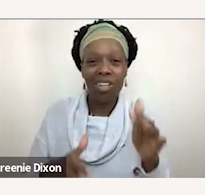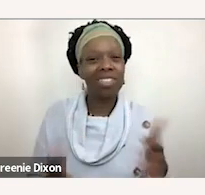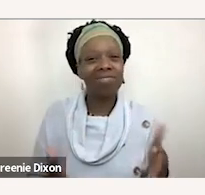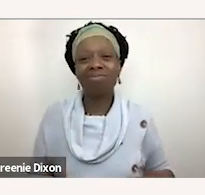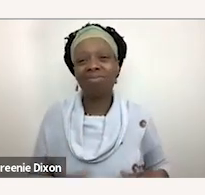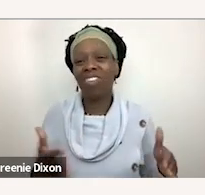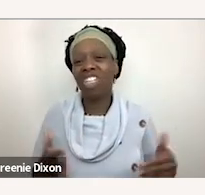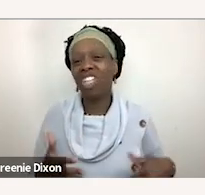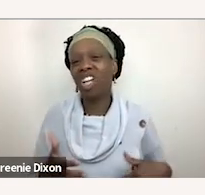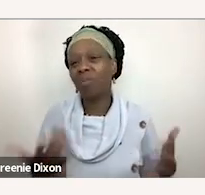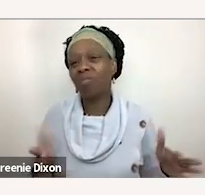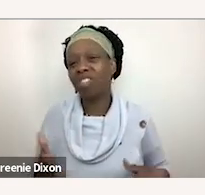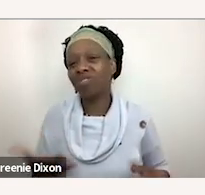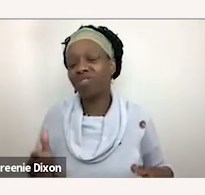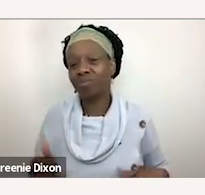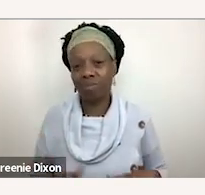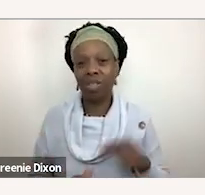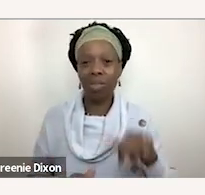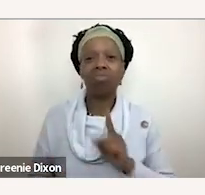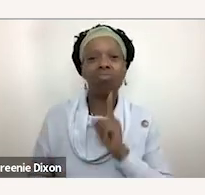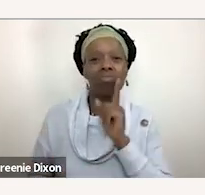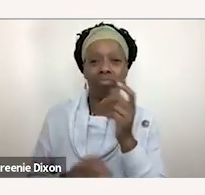the true value of of that